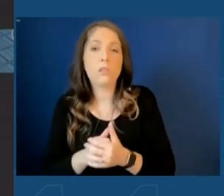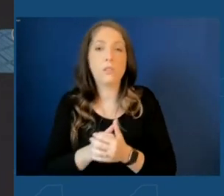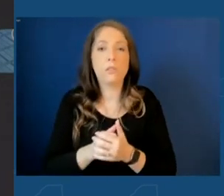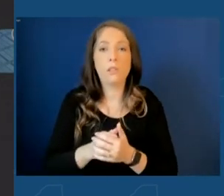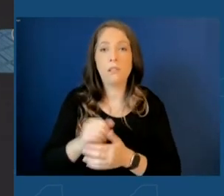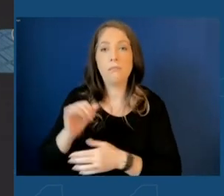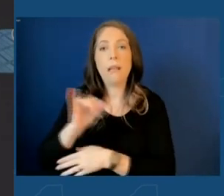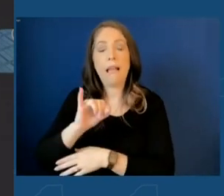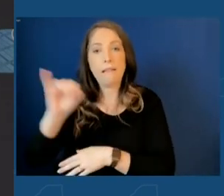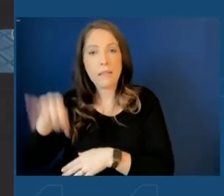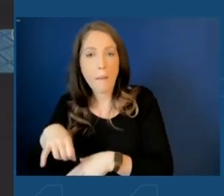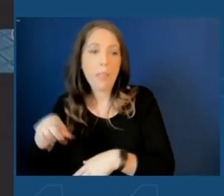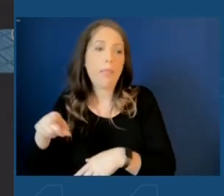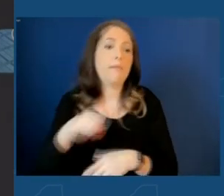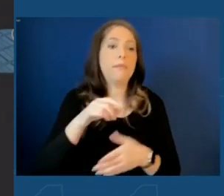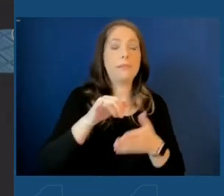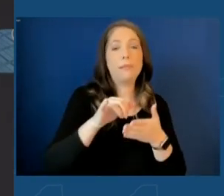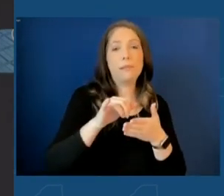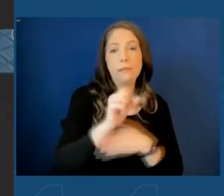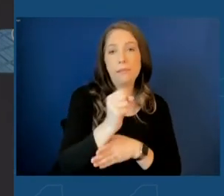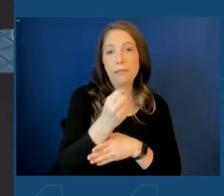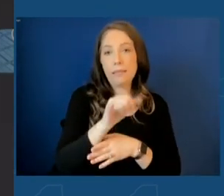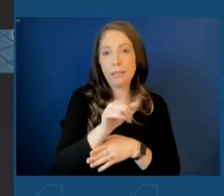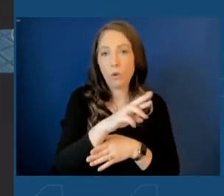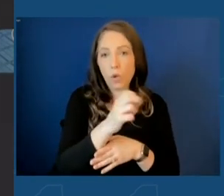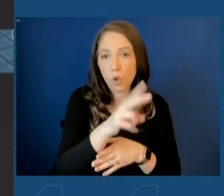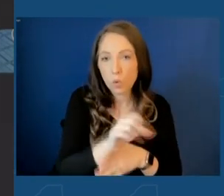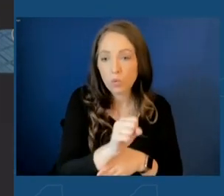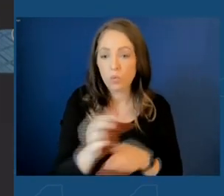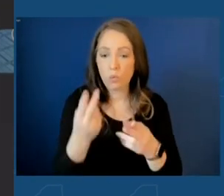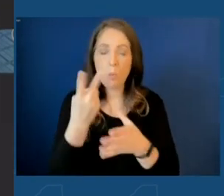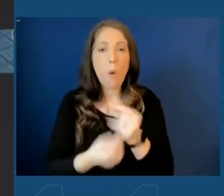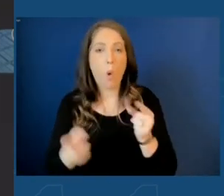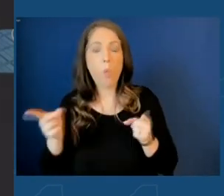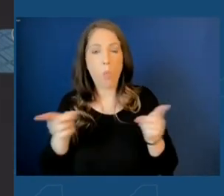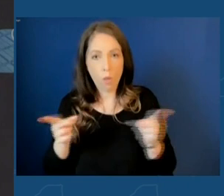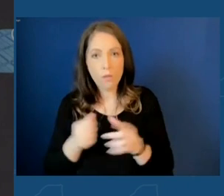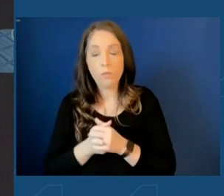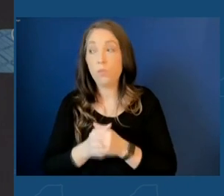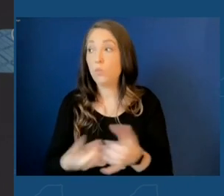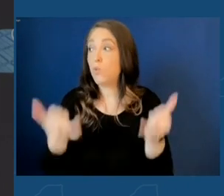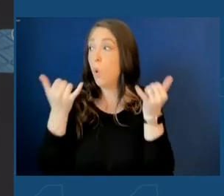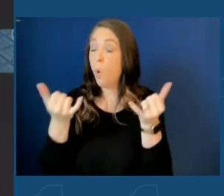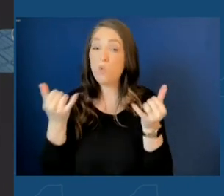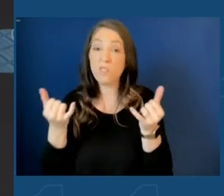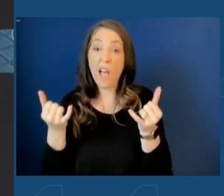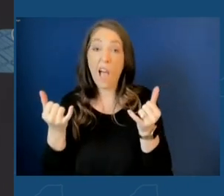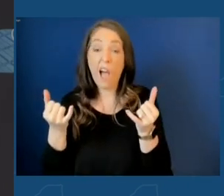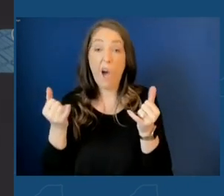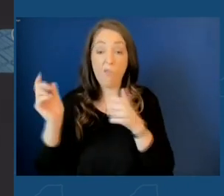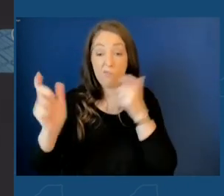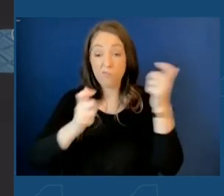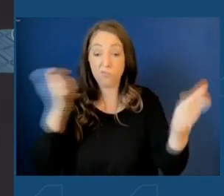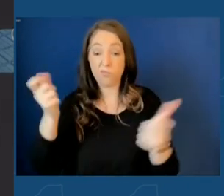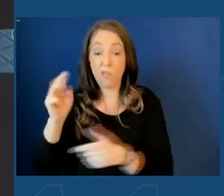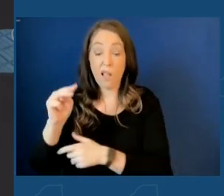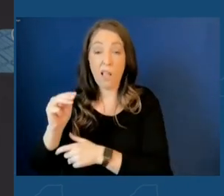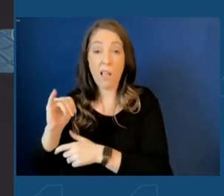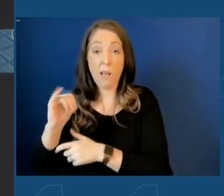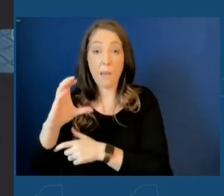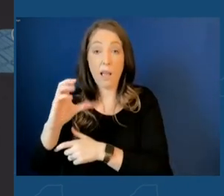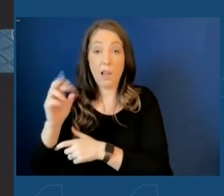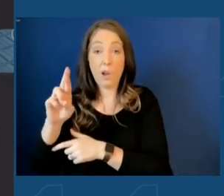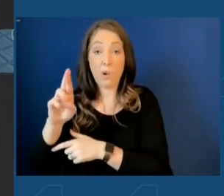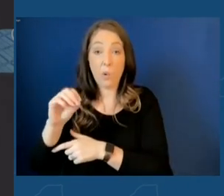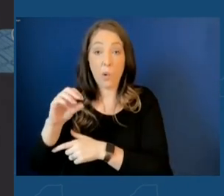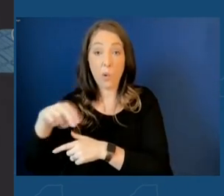Indianapolis. Now, all of these major microchip companies are considering investing in the U.S.